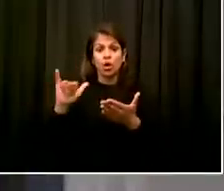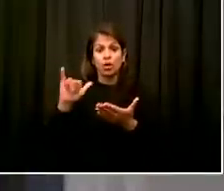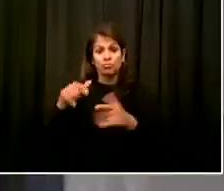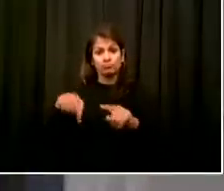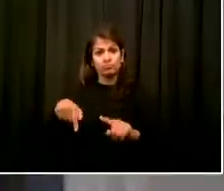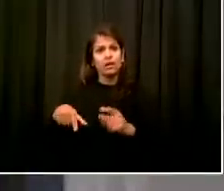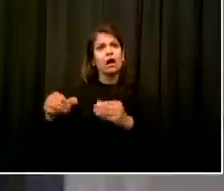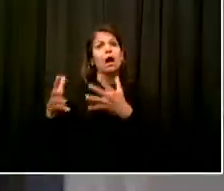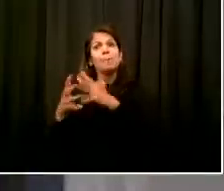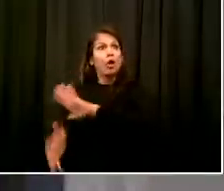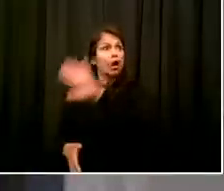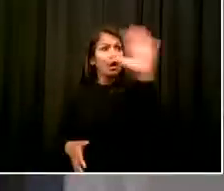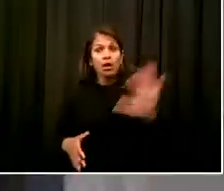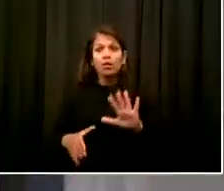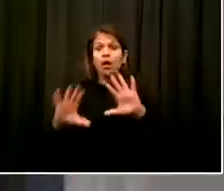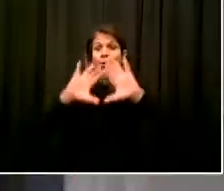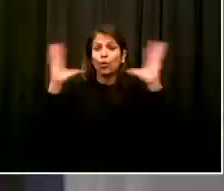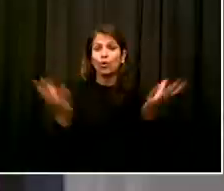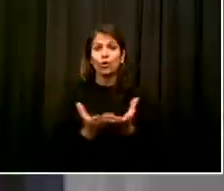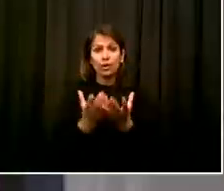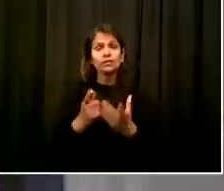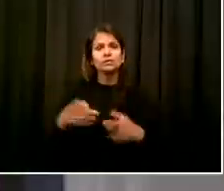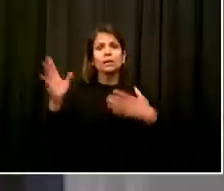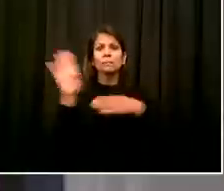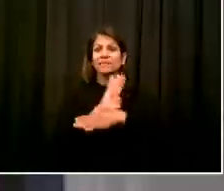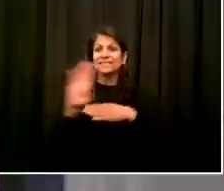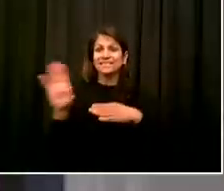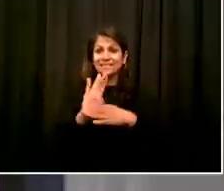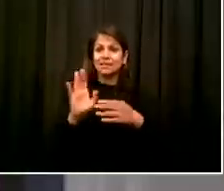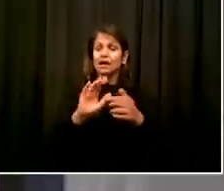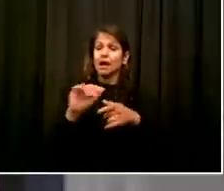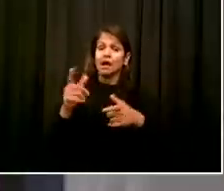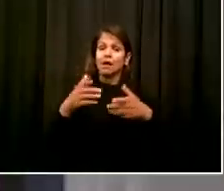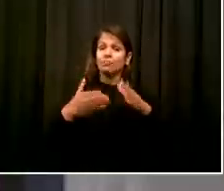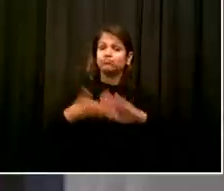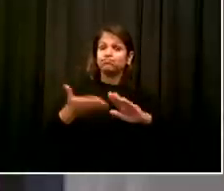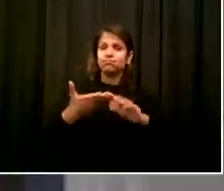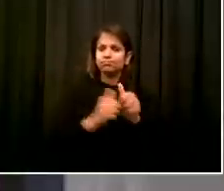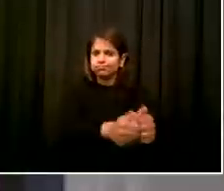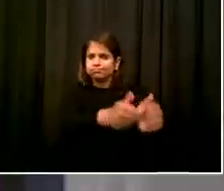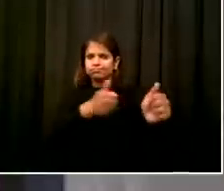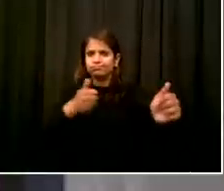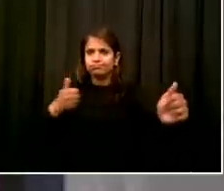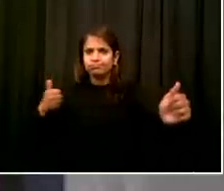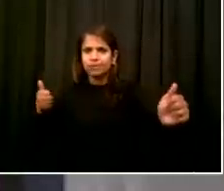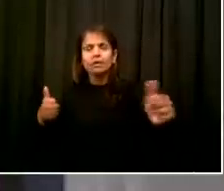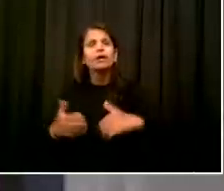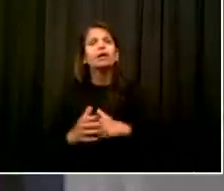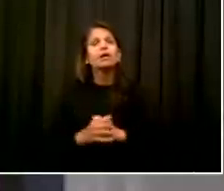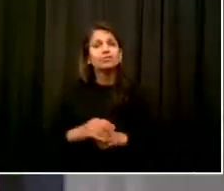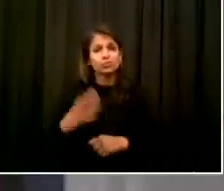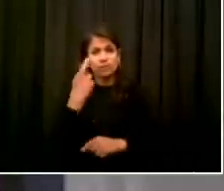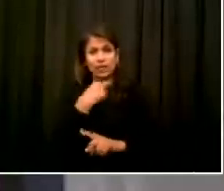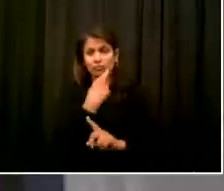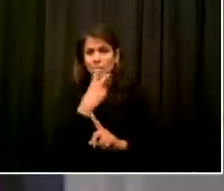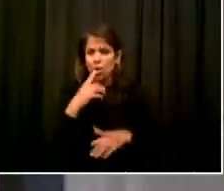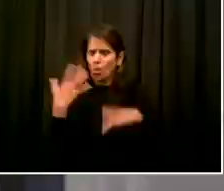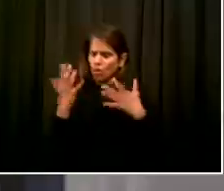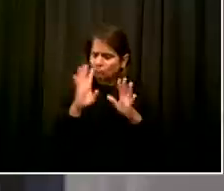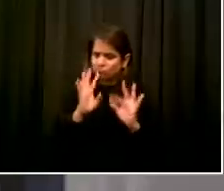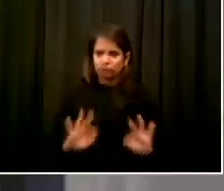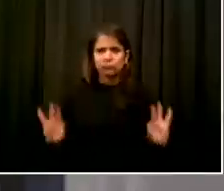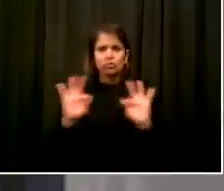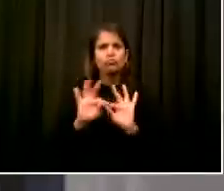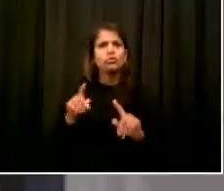know, as the mayor put it, these restaurants are vital to the economic fabric and social landscape of the city of New York.